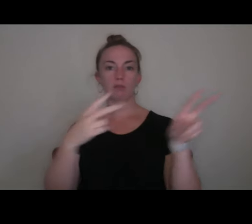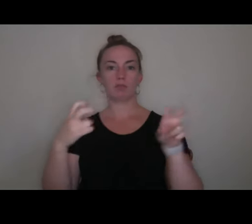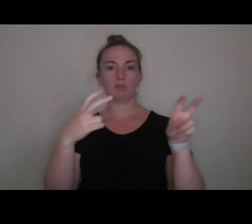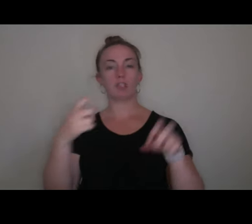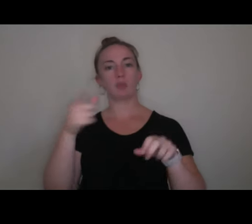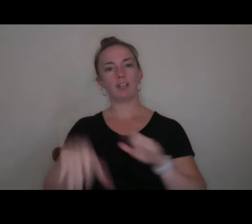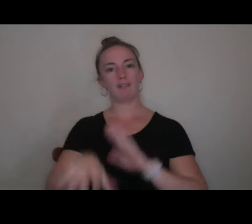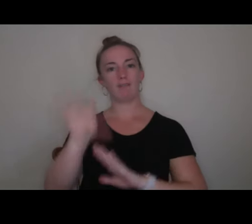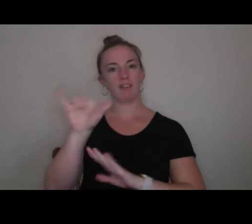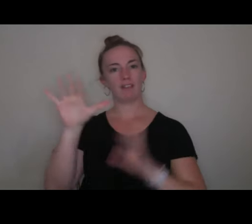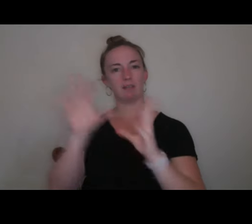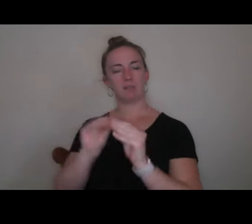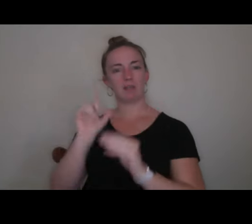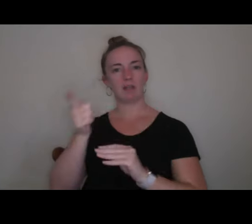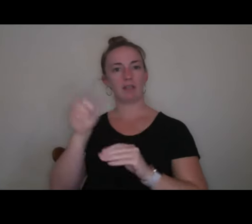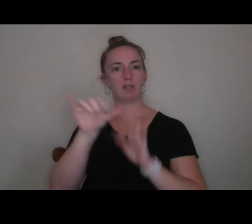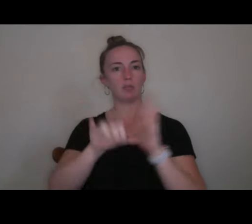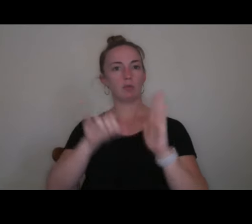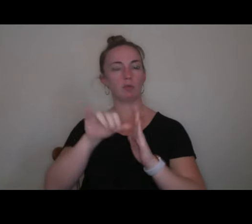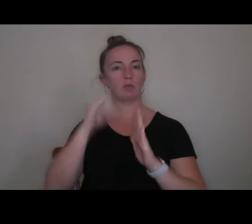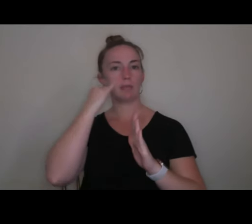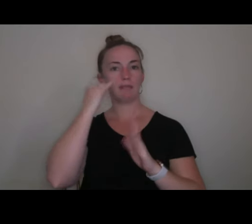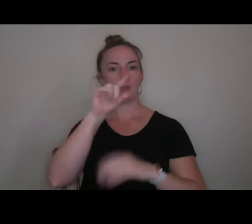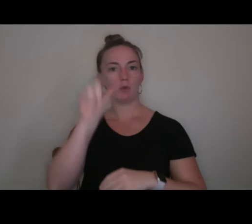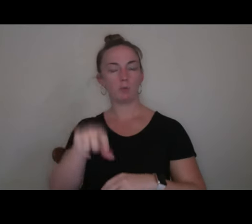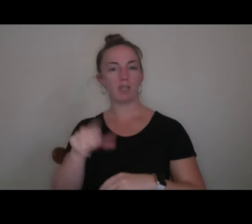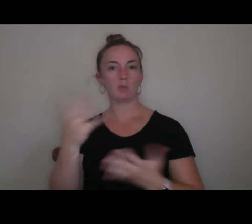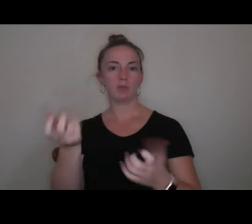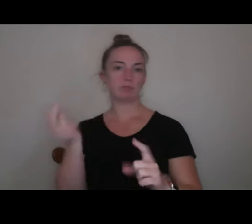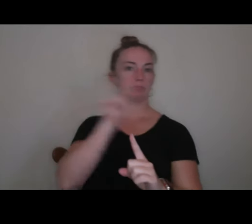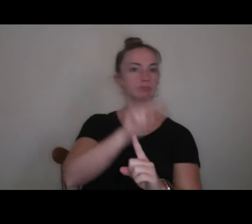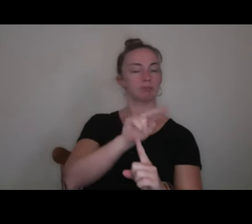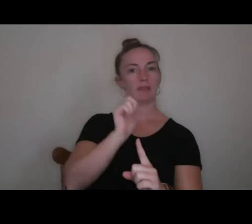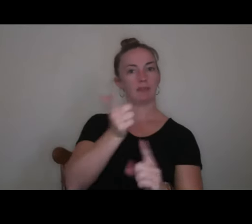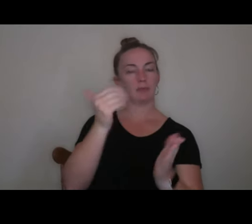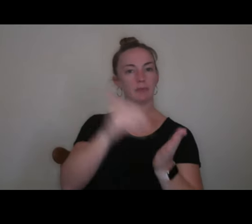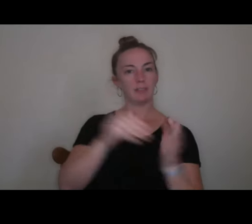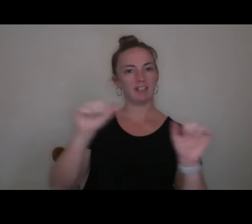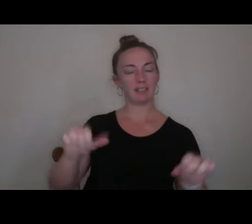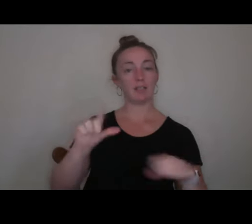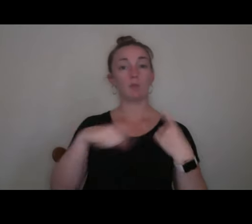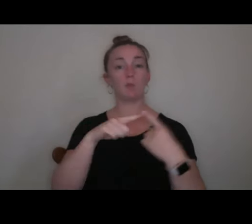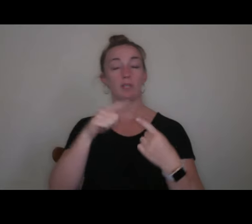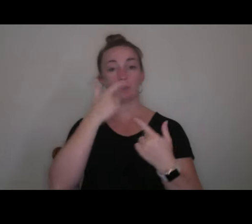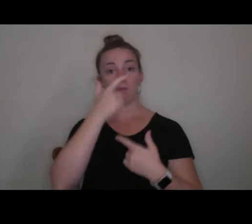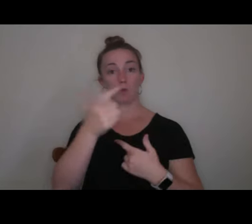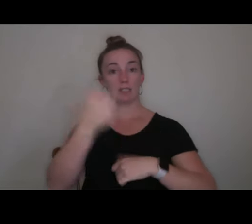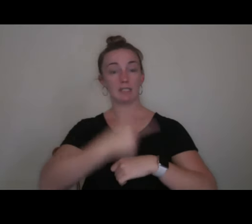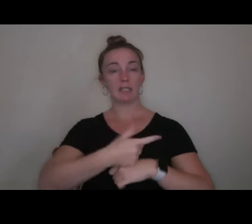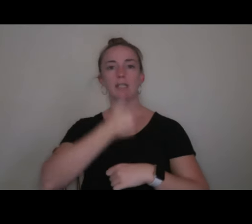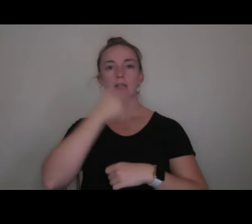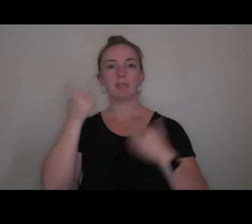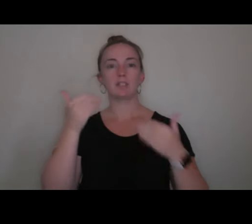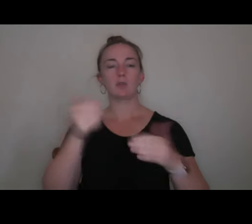this session later on YouTube. If you have questions that you want to go back to as well. When you're viewing today, it's best to hide non-video